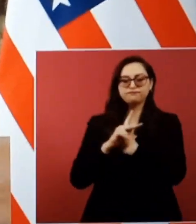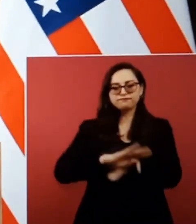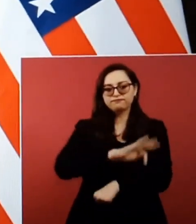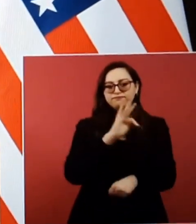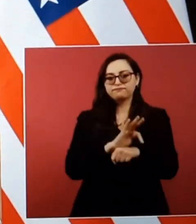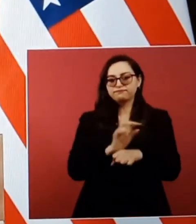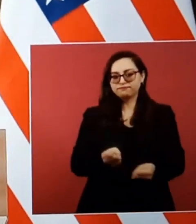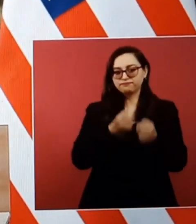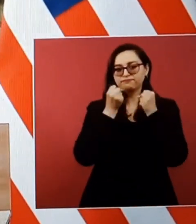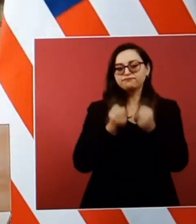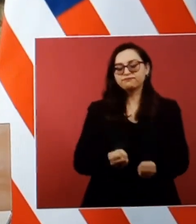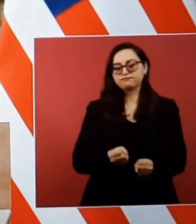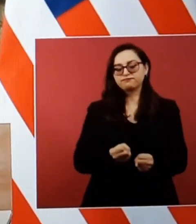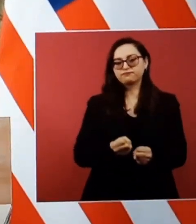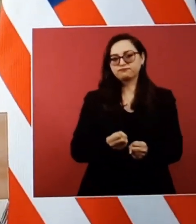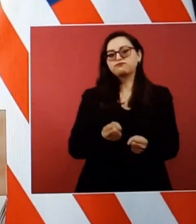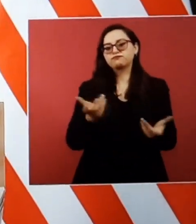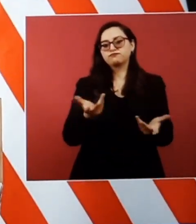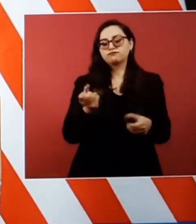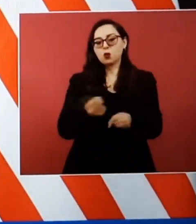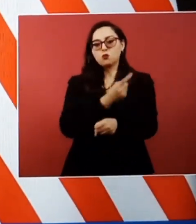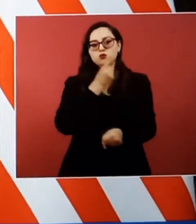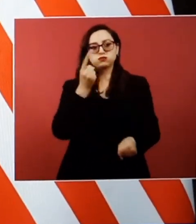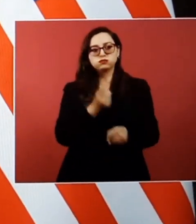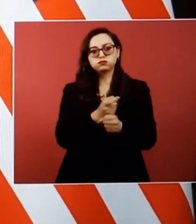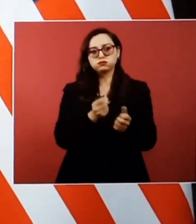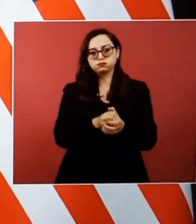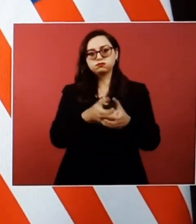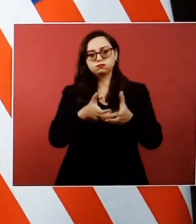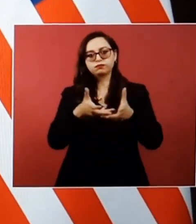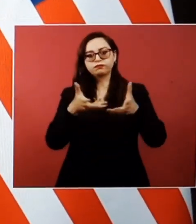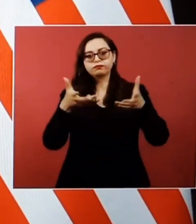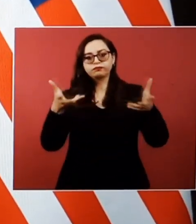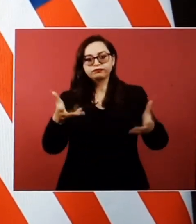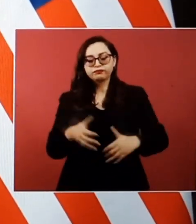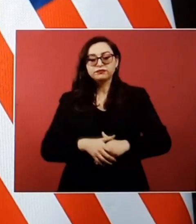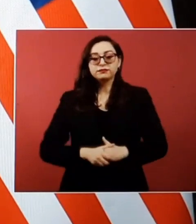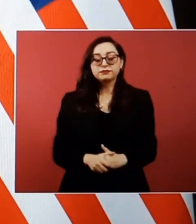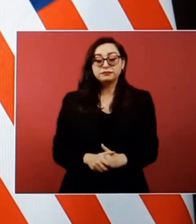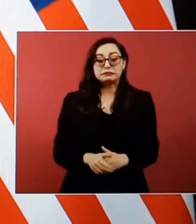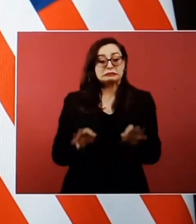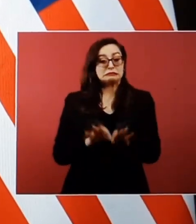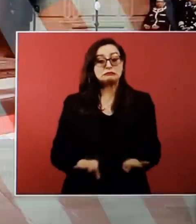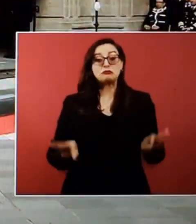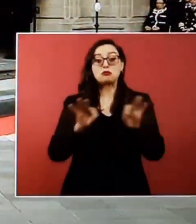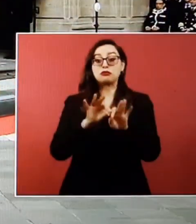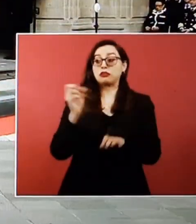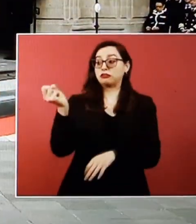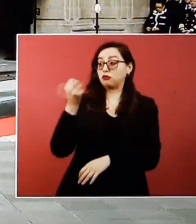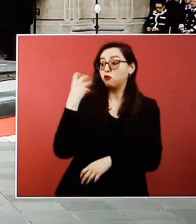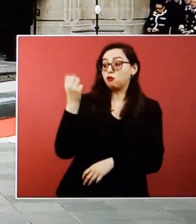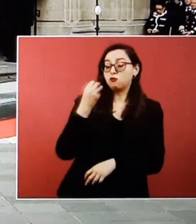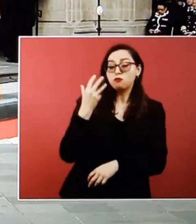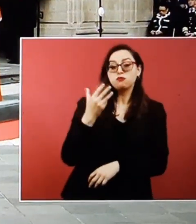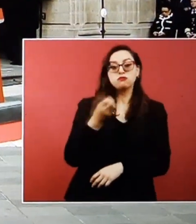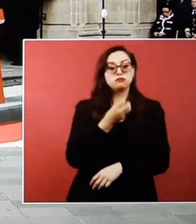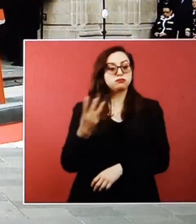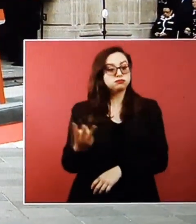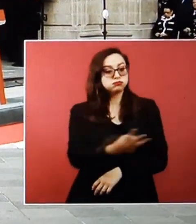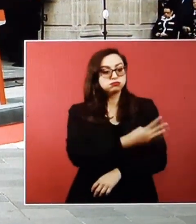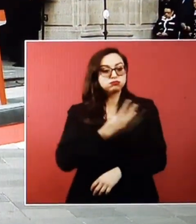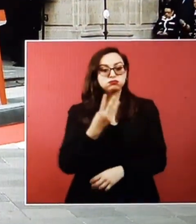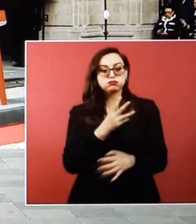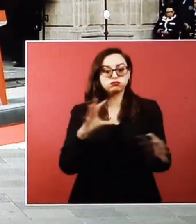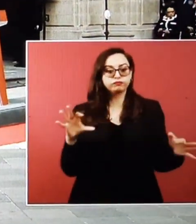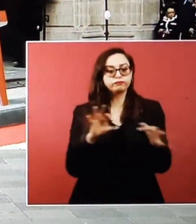relationship, they are so impactful is because we share common vision for the future grounded on common